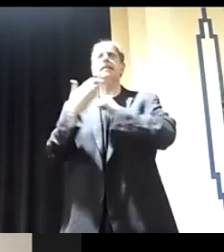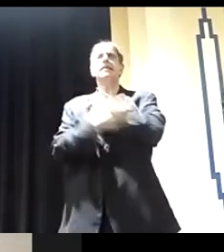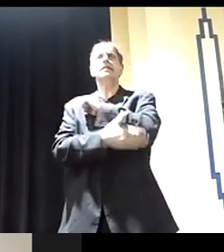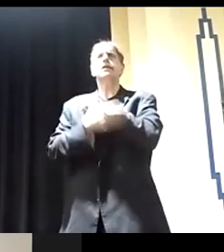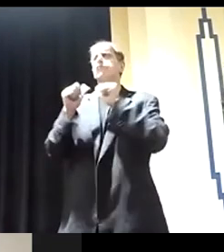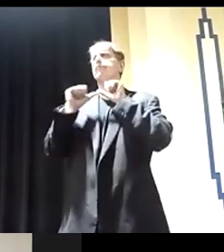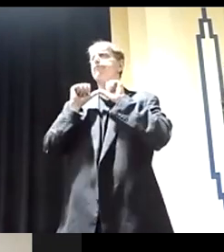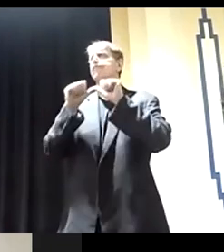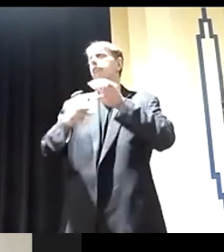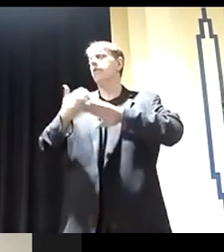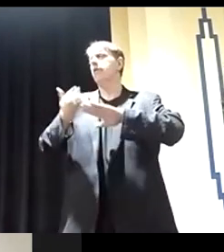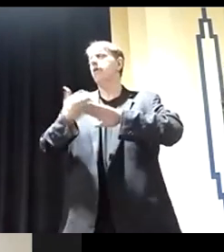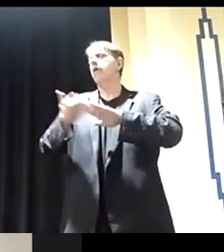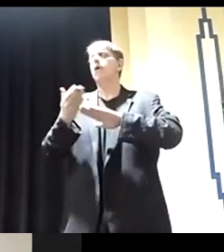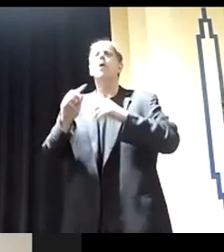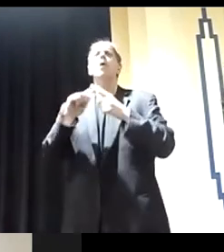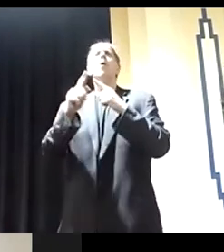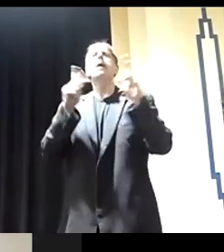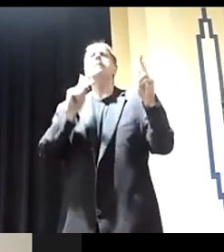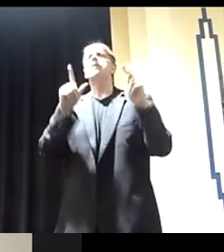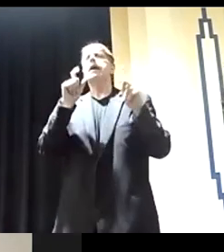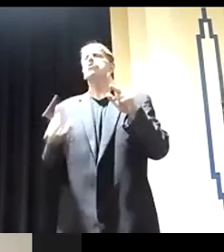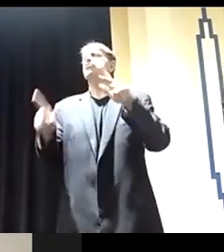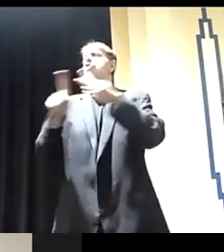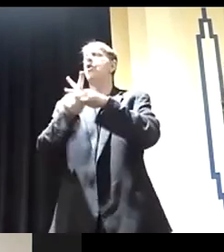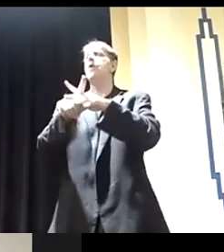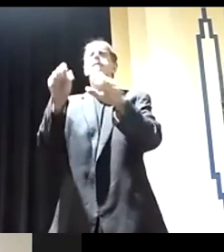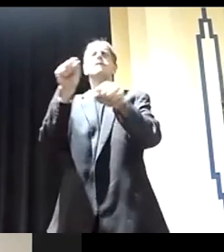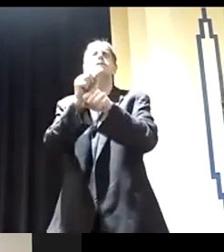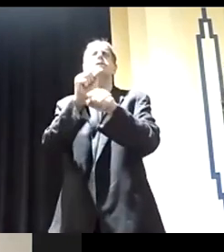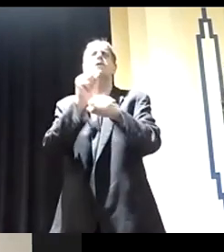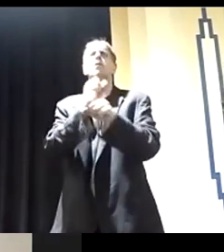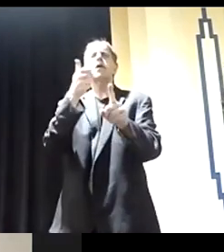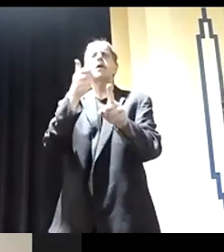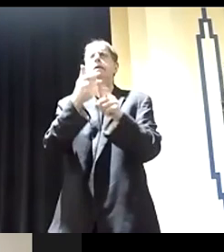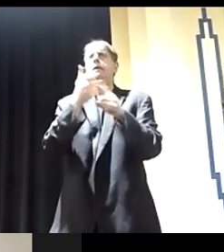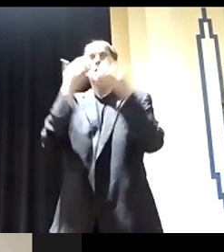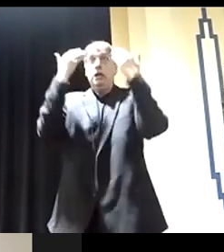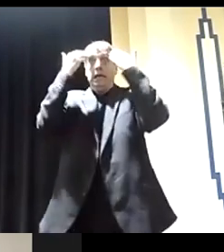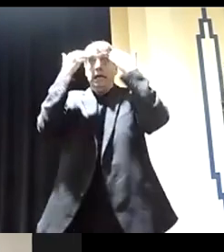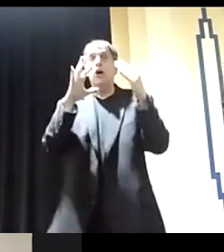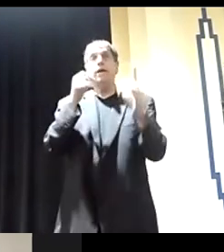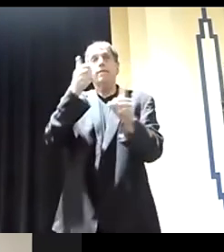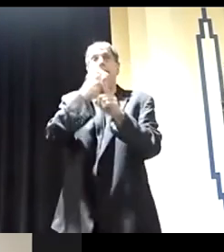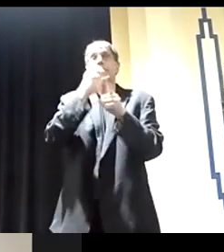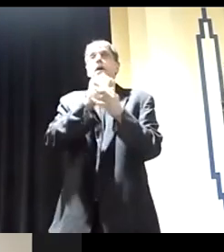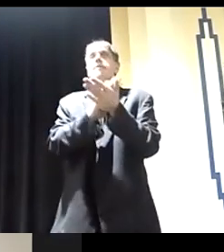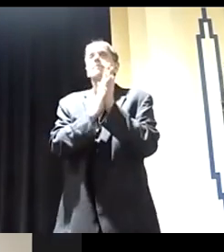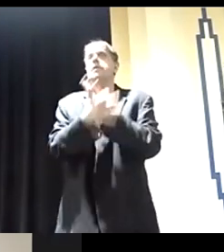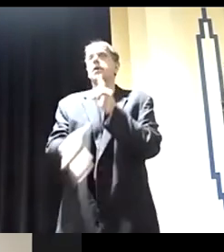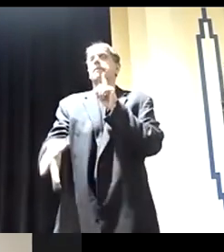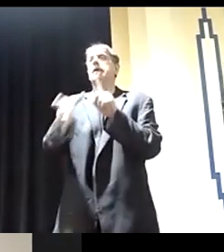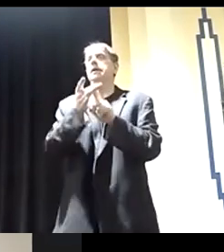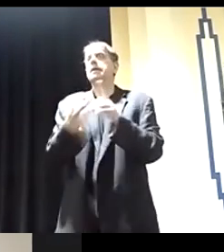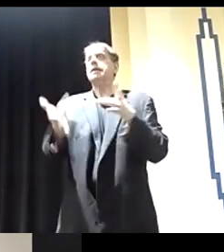operate. When folks had to show up to jobs where they did not know whether or not they would get infected. And that's why I'm so grateful to be endorsed